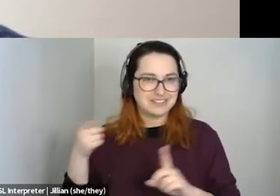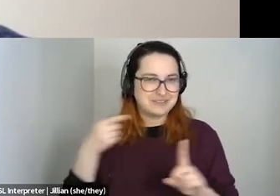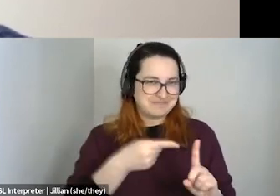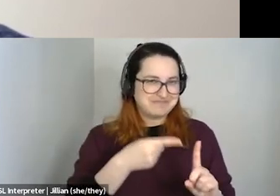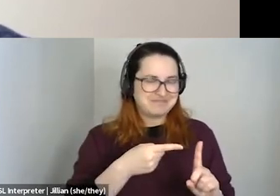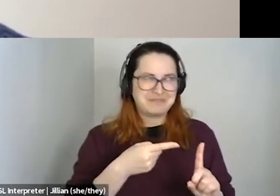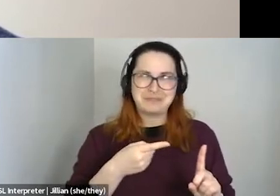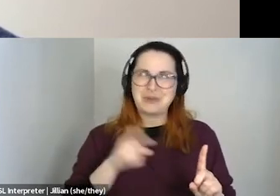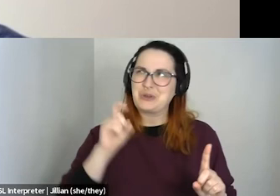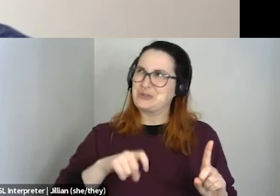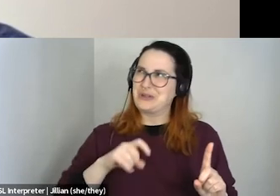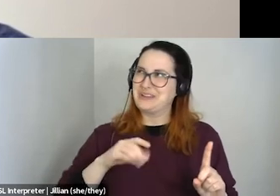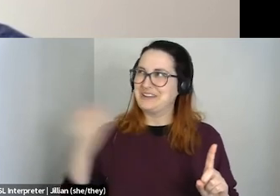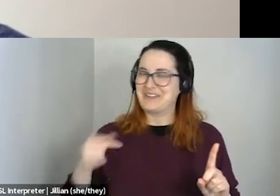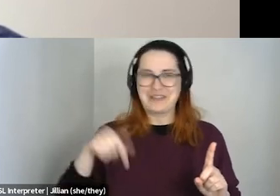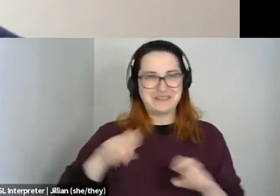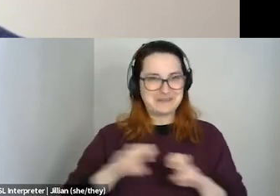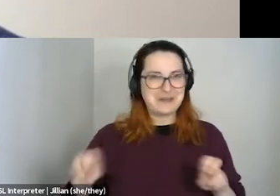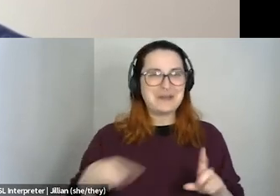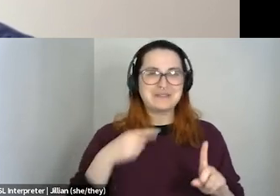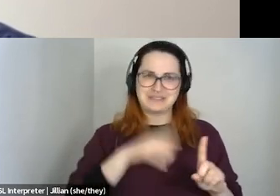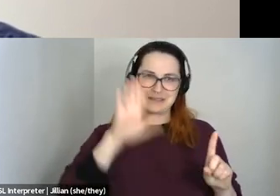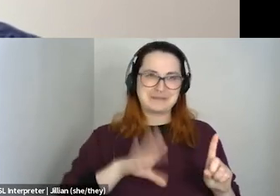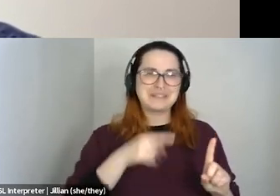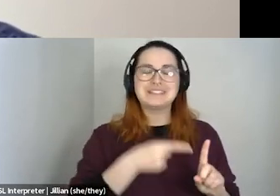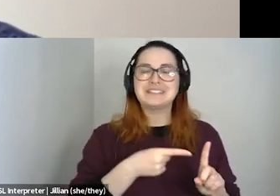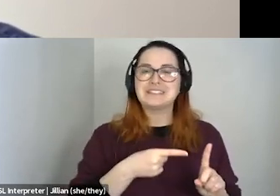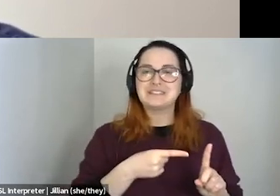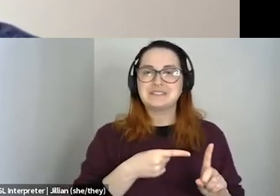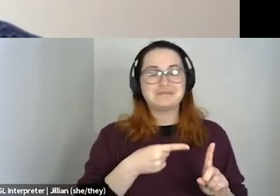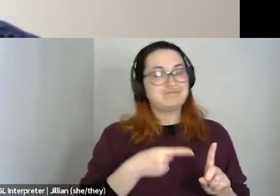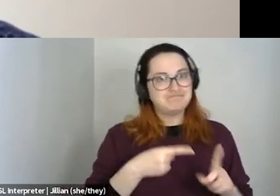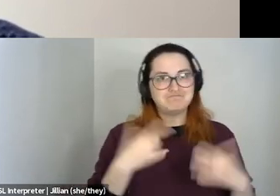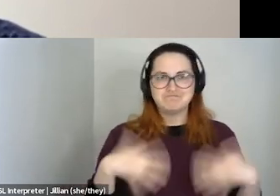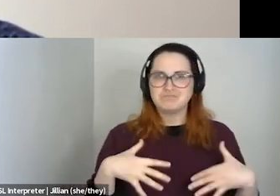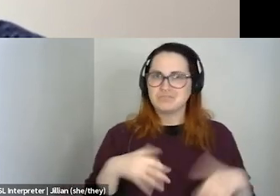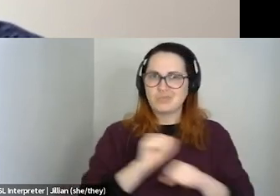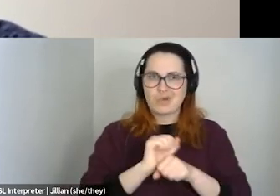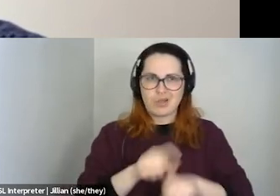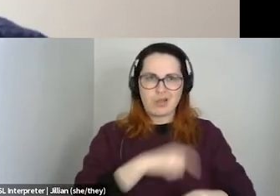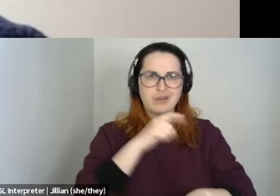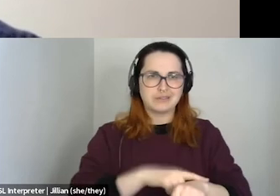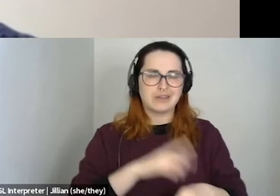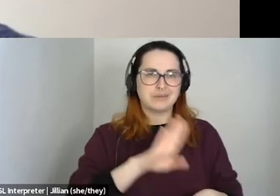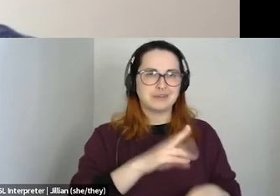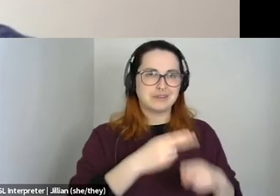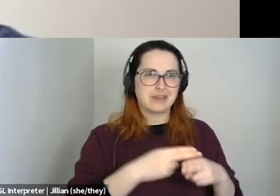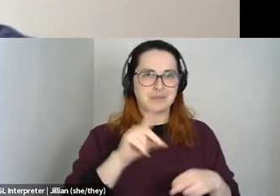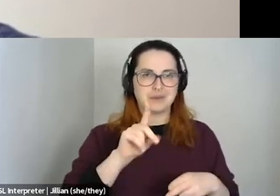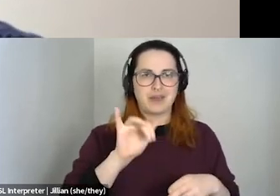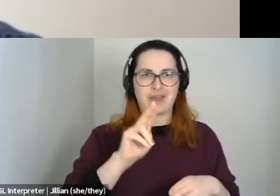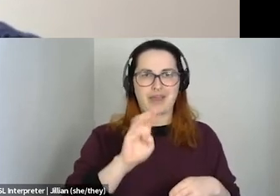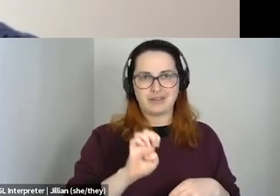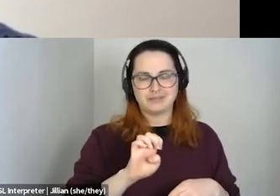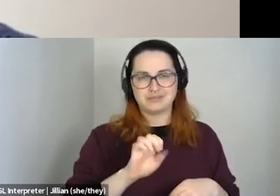panel because she's amazing and she, uh, has been around doing the work for a long, long time. But her name's Diane, uh, queer